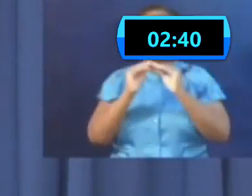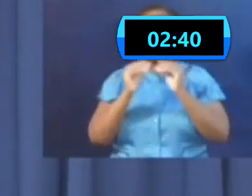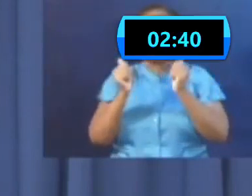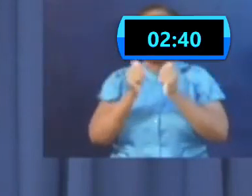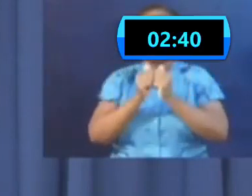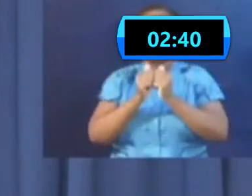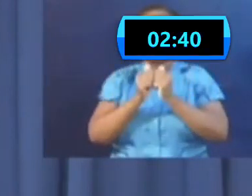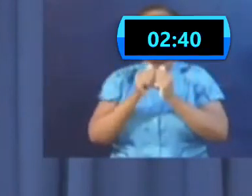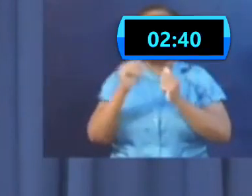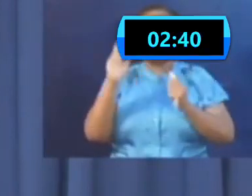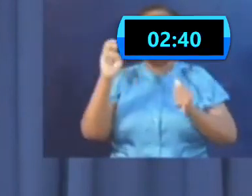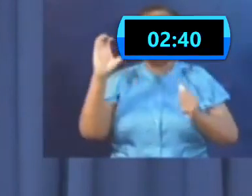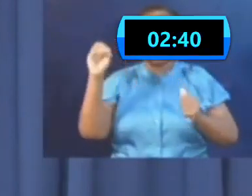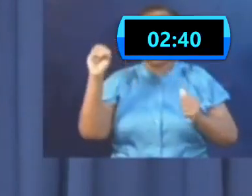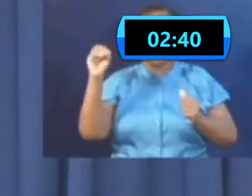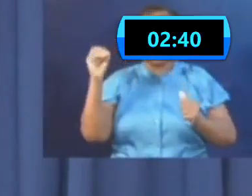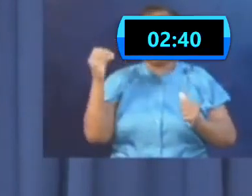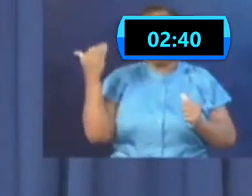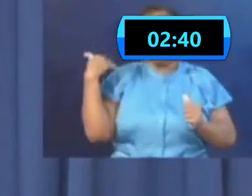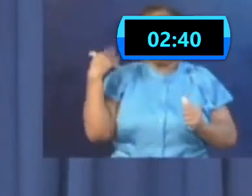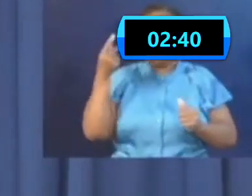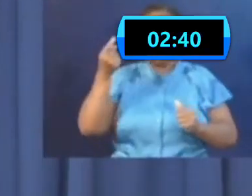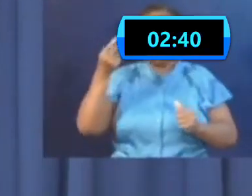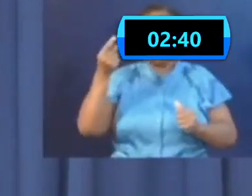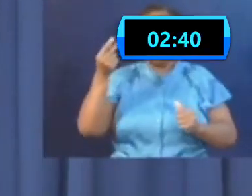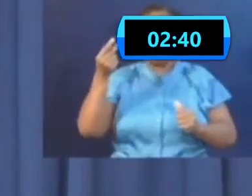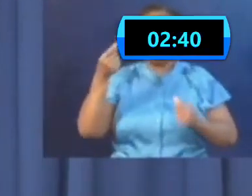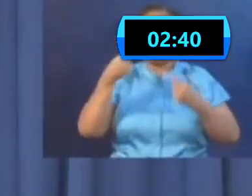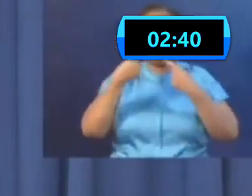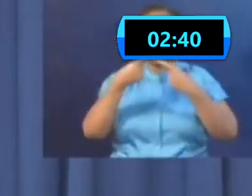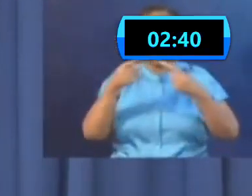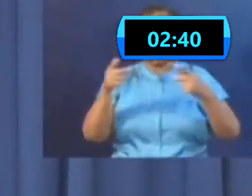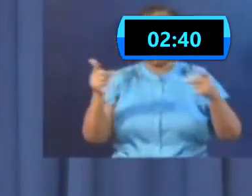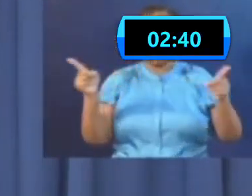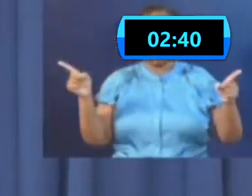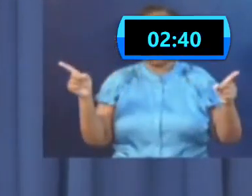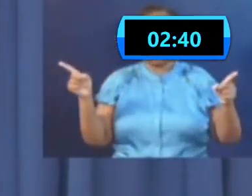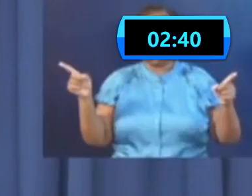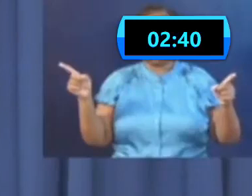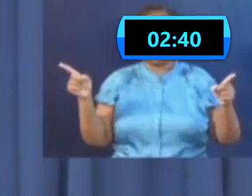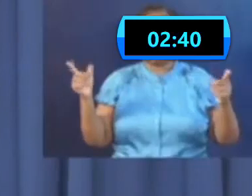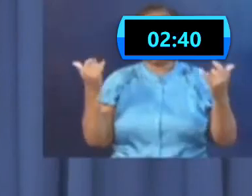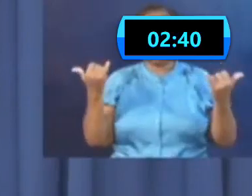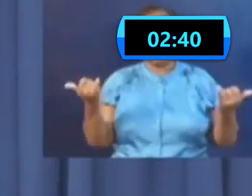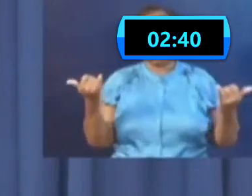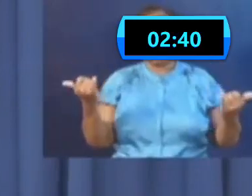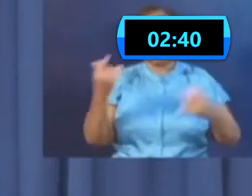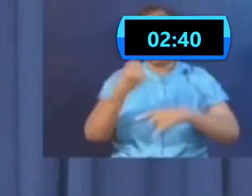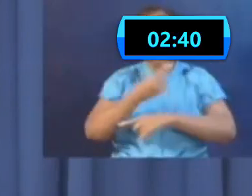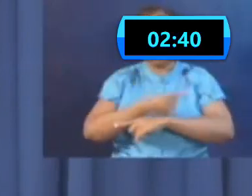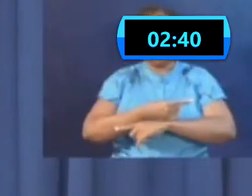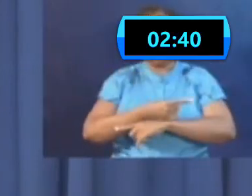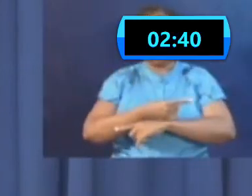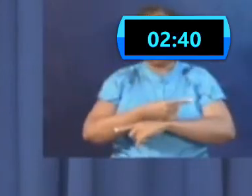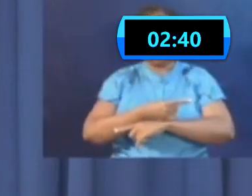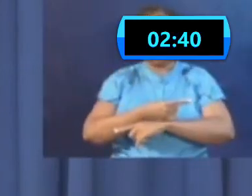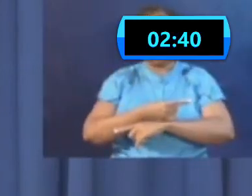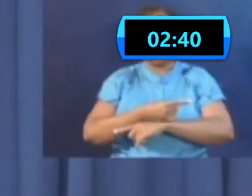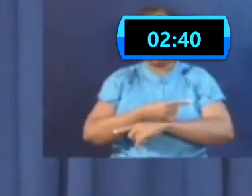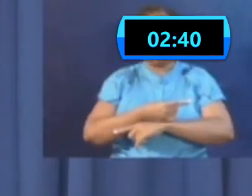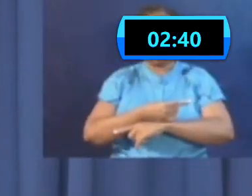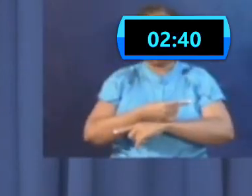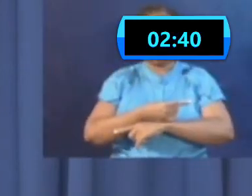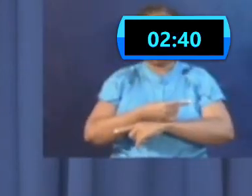on Thursday. And what we have announced to them, and I'm announcing it in the national community now, is that in